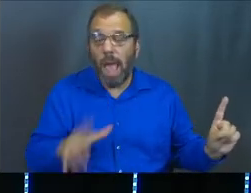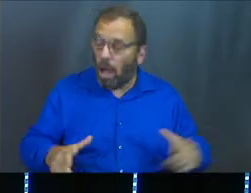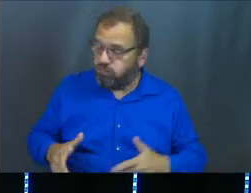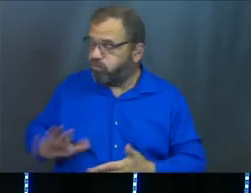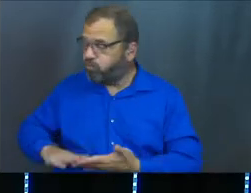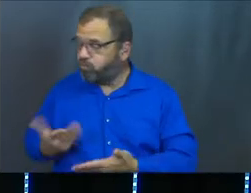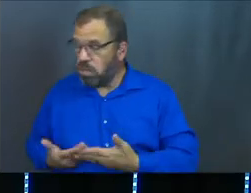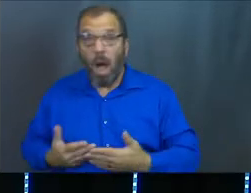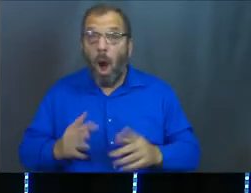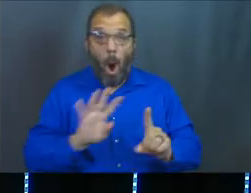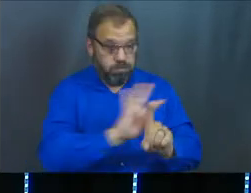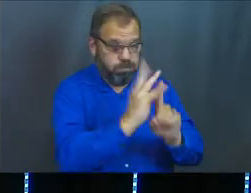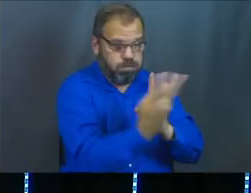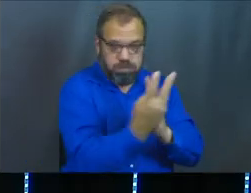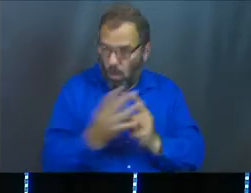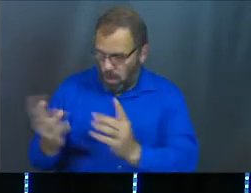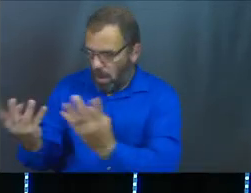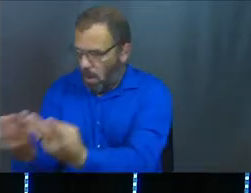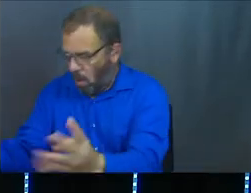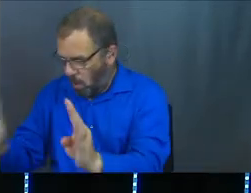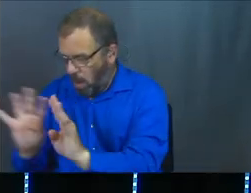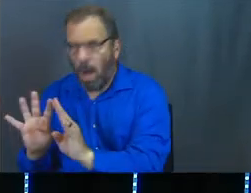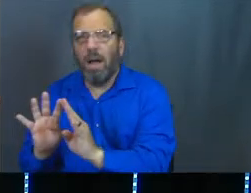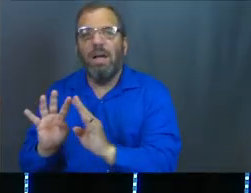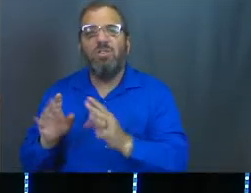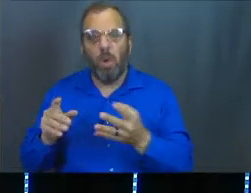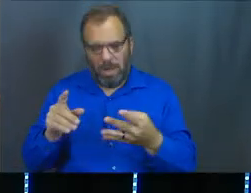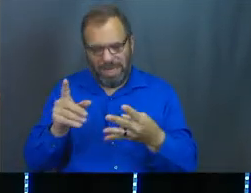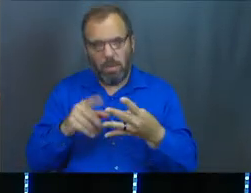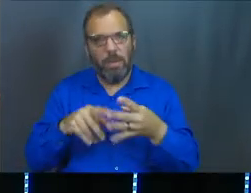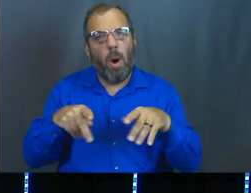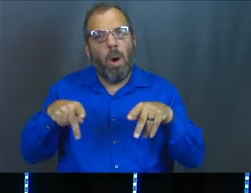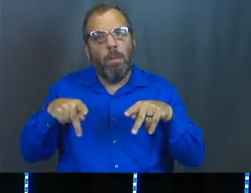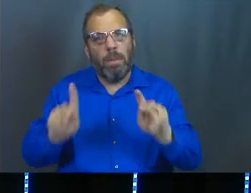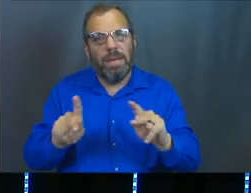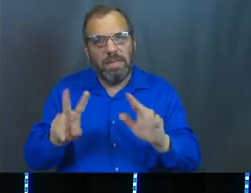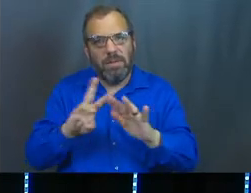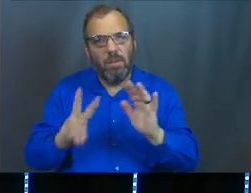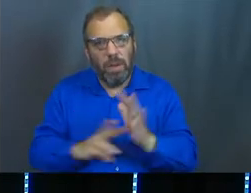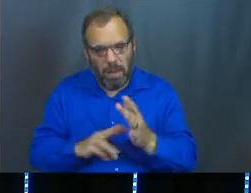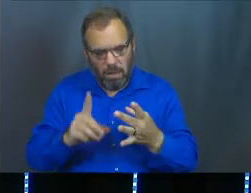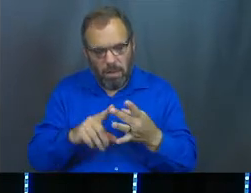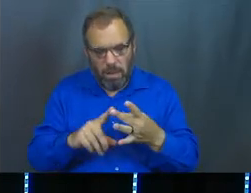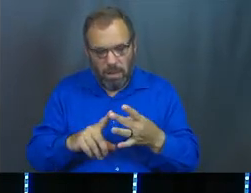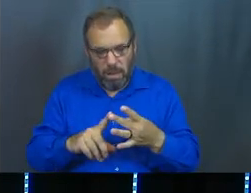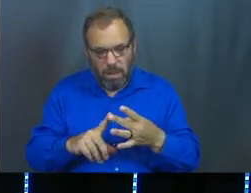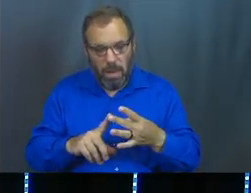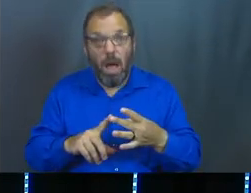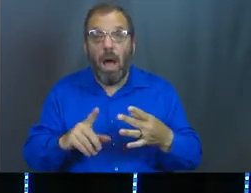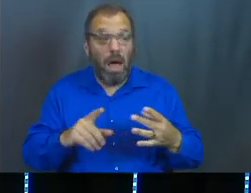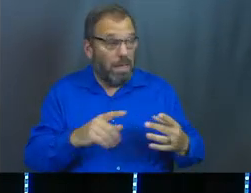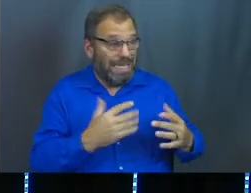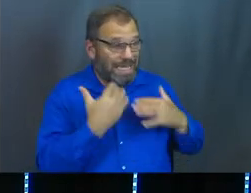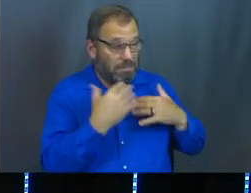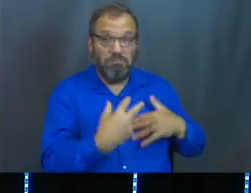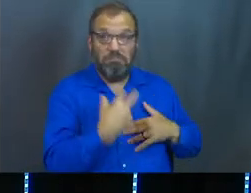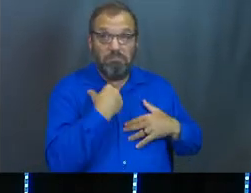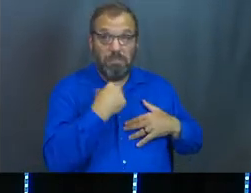He didn't build a wall around the grill. So that's his permissive will comes along and says, no straight jackets.